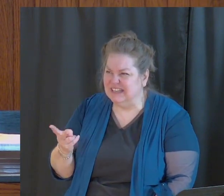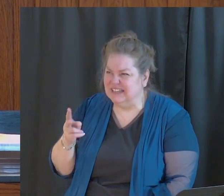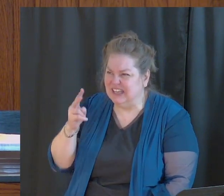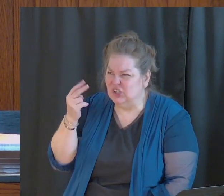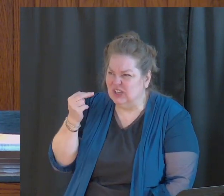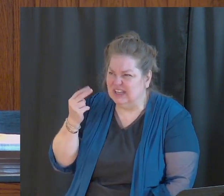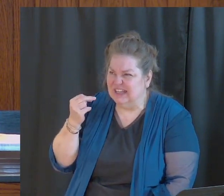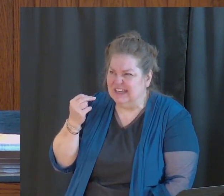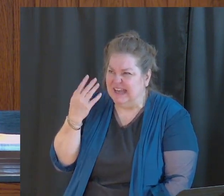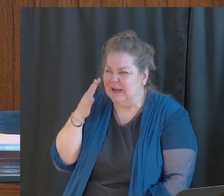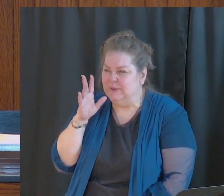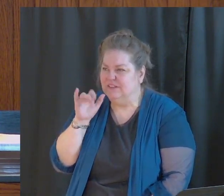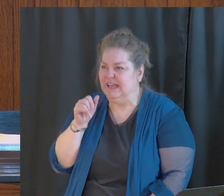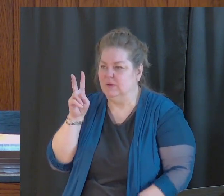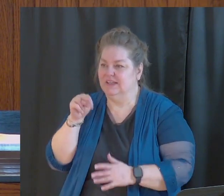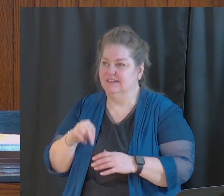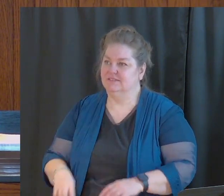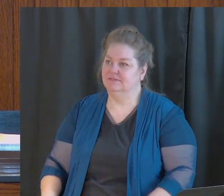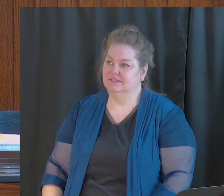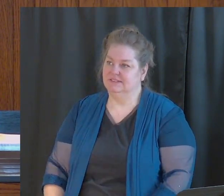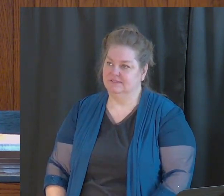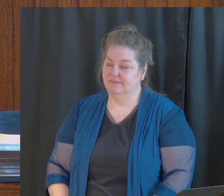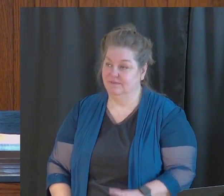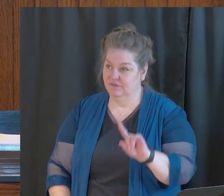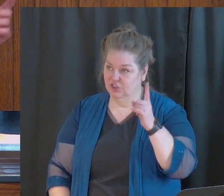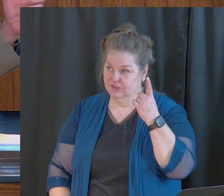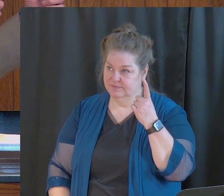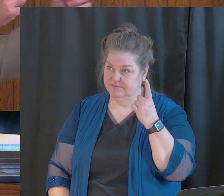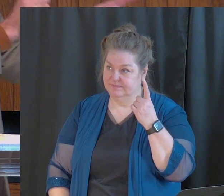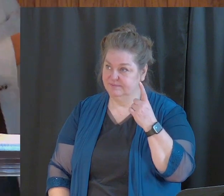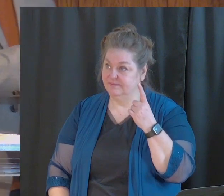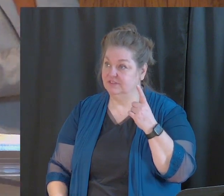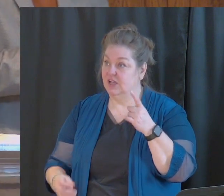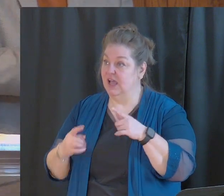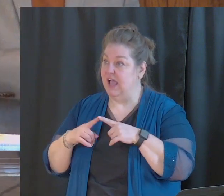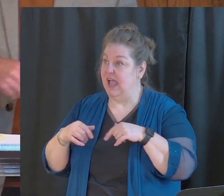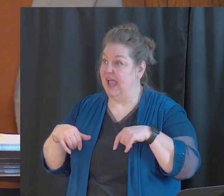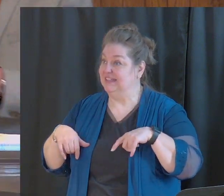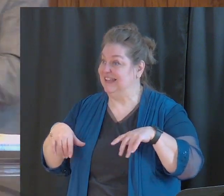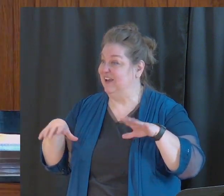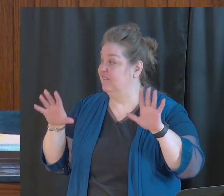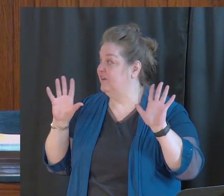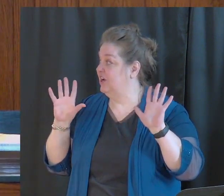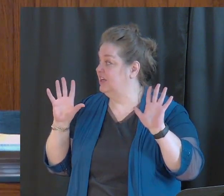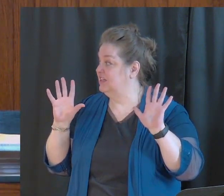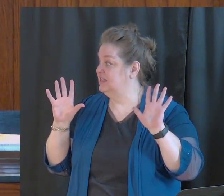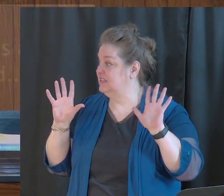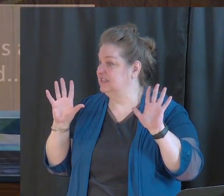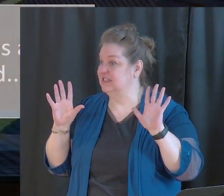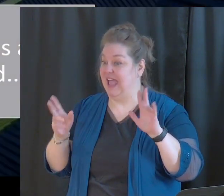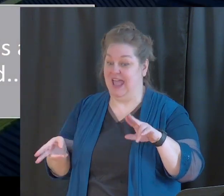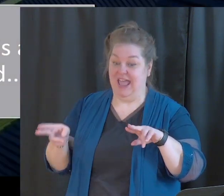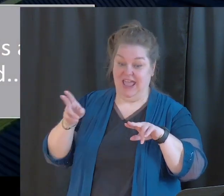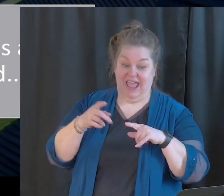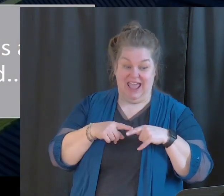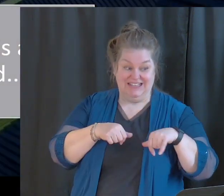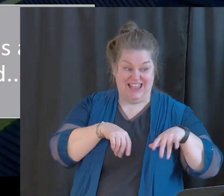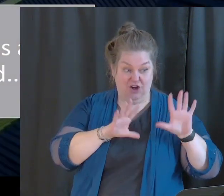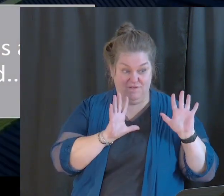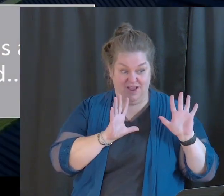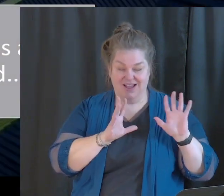okay? I think we can. The first box, anything that I sacrifice in this world, I gain for Jesus Christ.